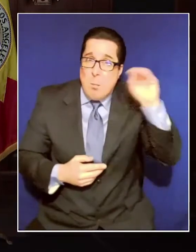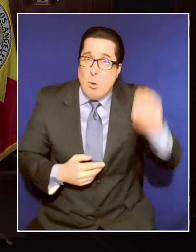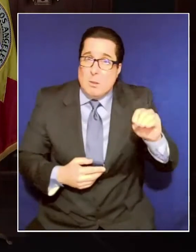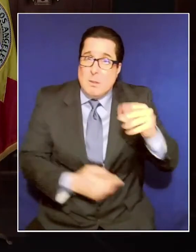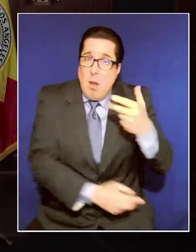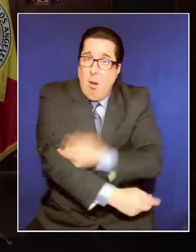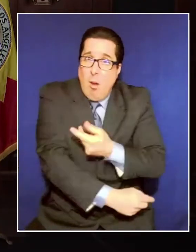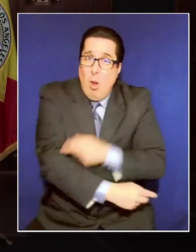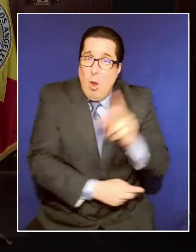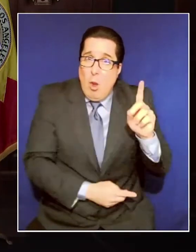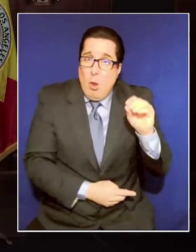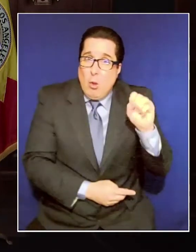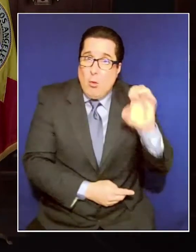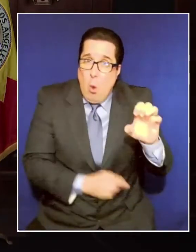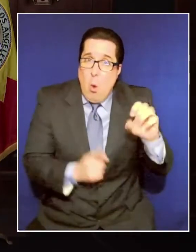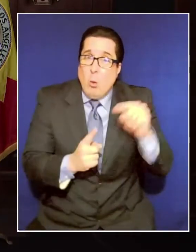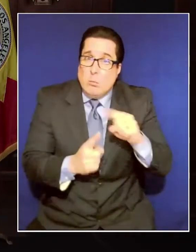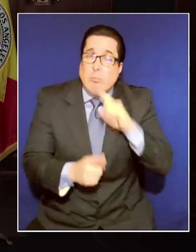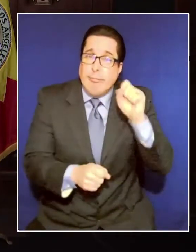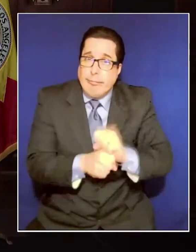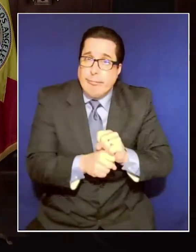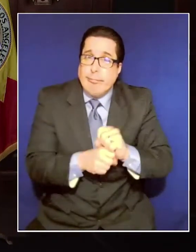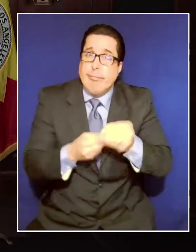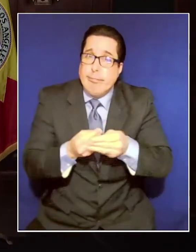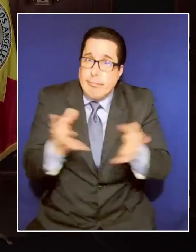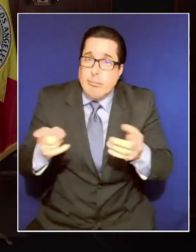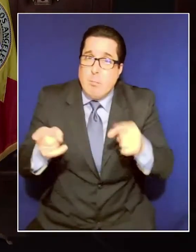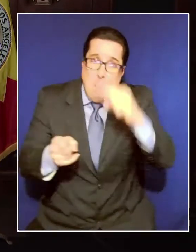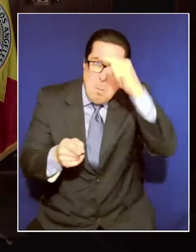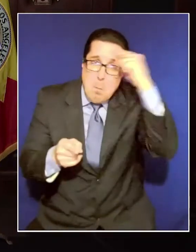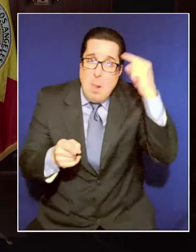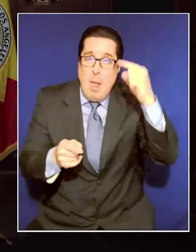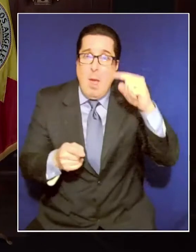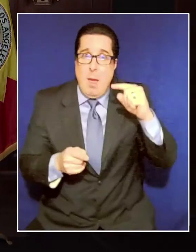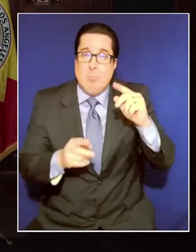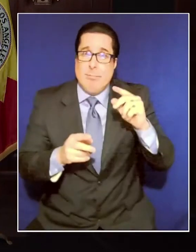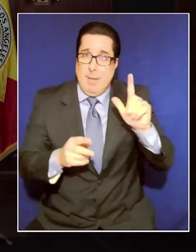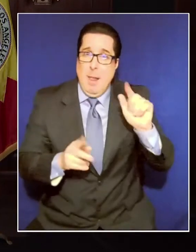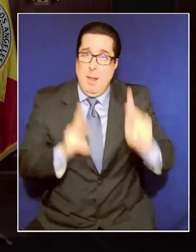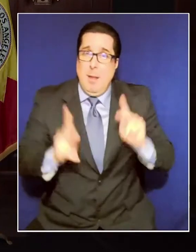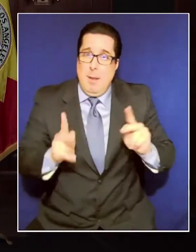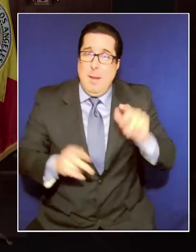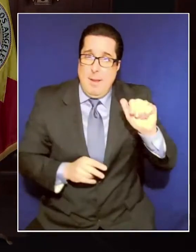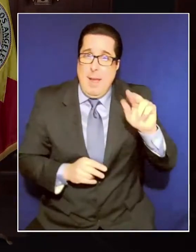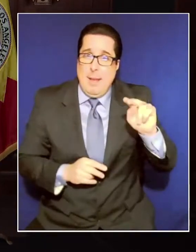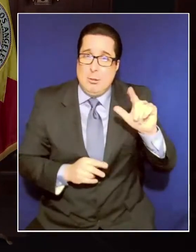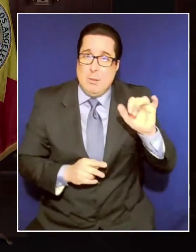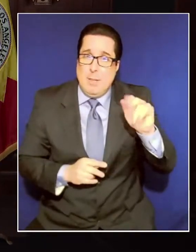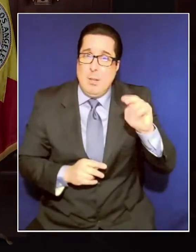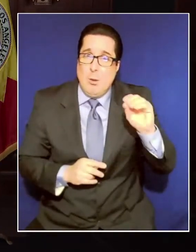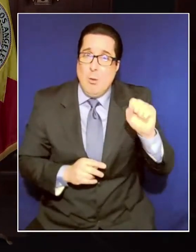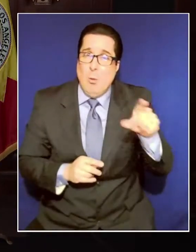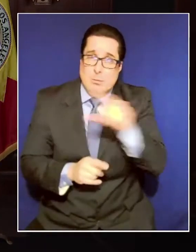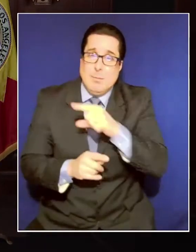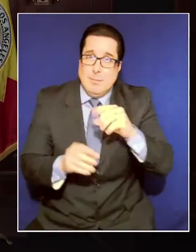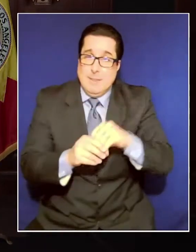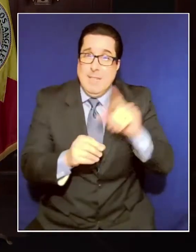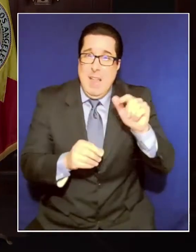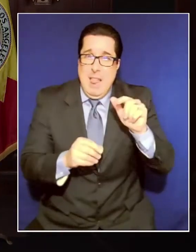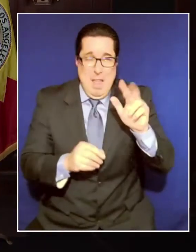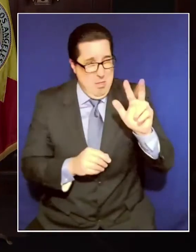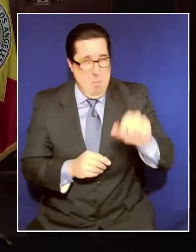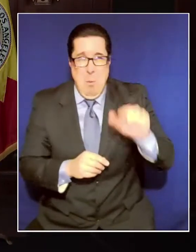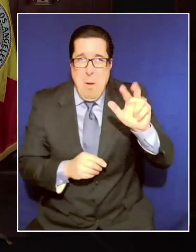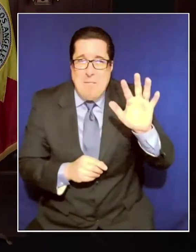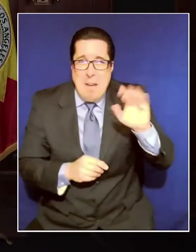have gone into the arms of Black Angelenos living in LA County, we all could see that number is unacceptable for all of